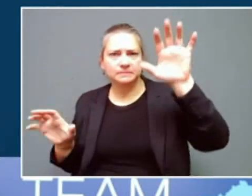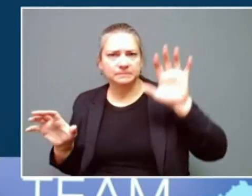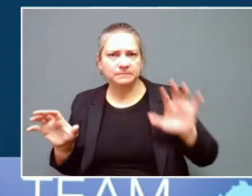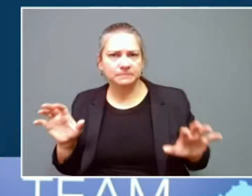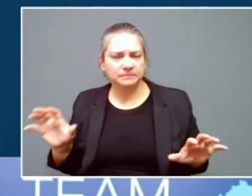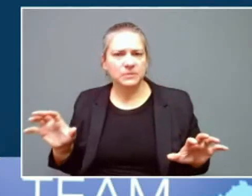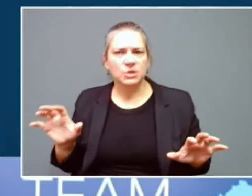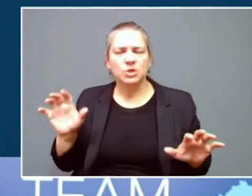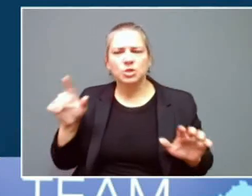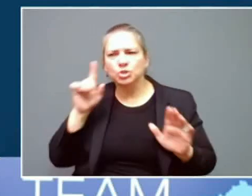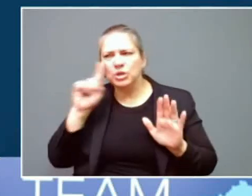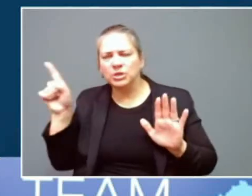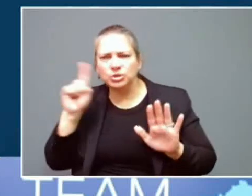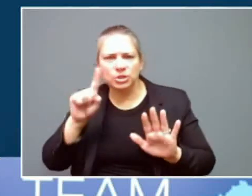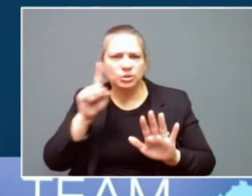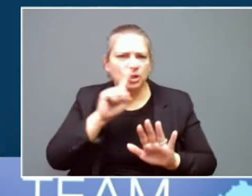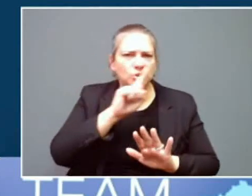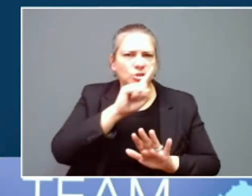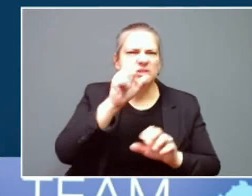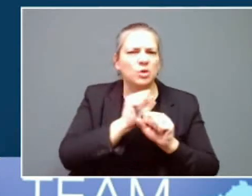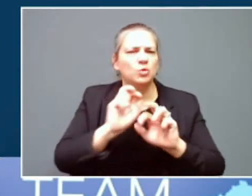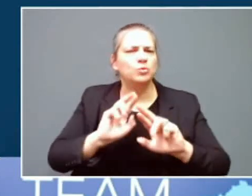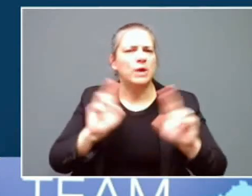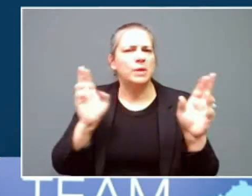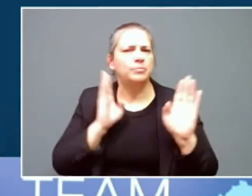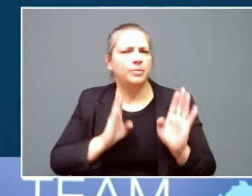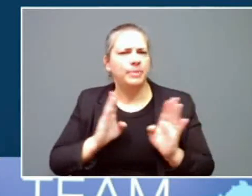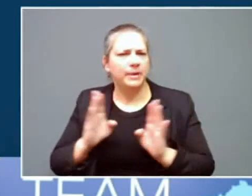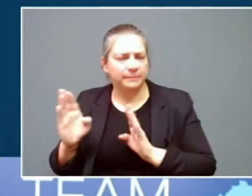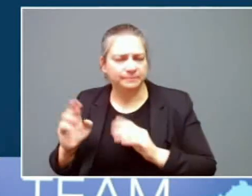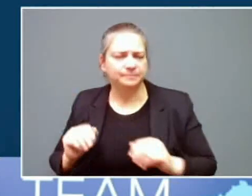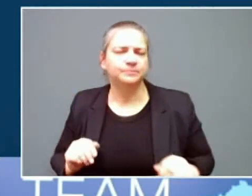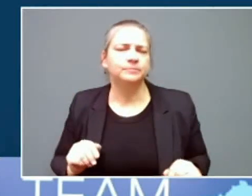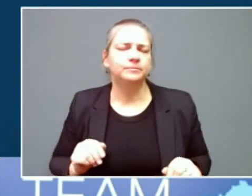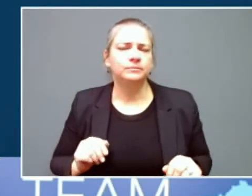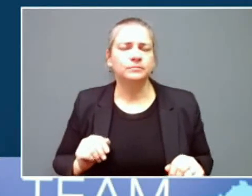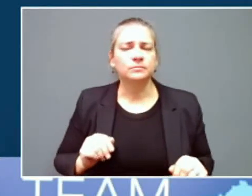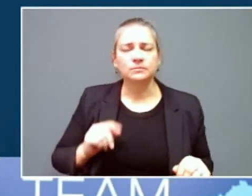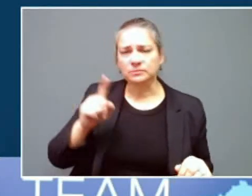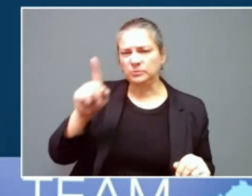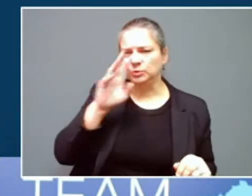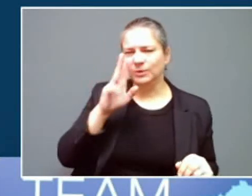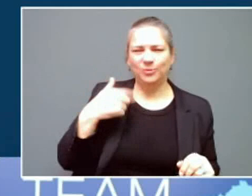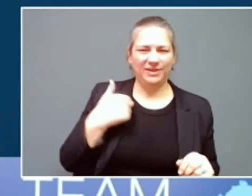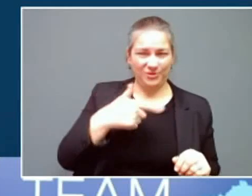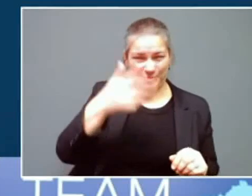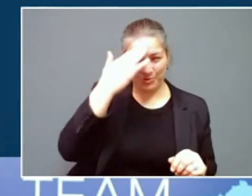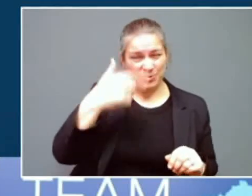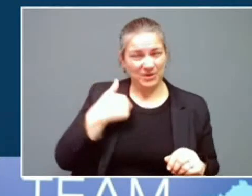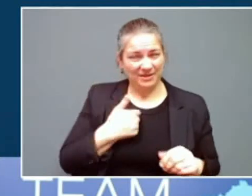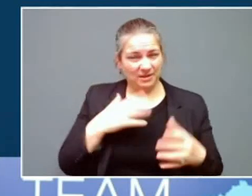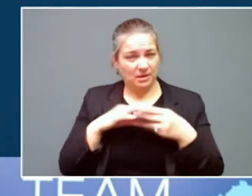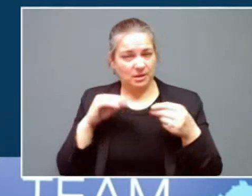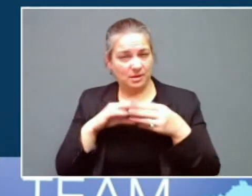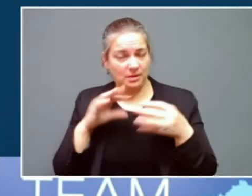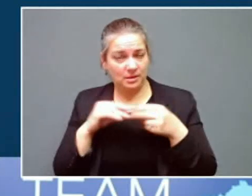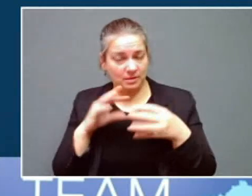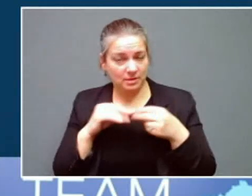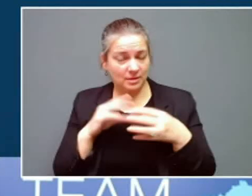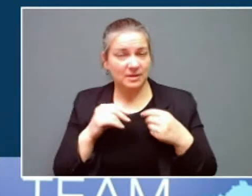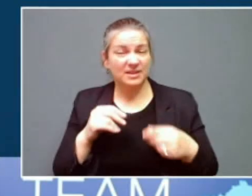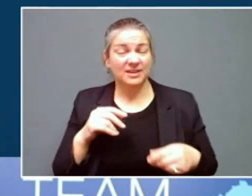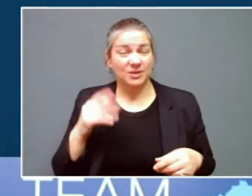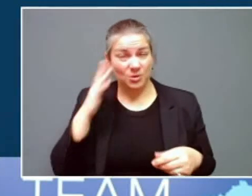So one of the things that's very important in this, and you'll hear all of us talk about this, if you don't have to travel,